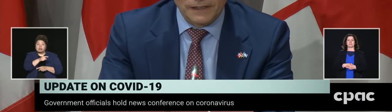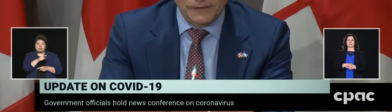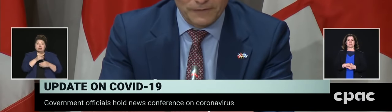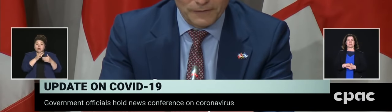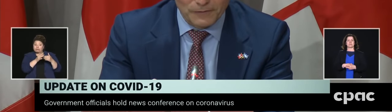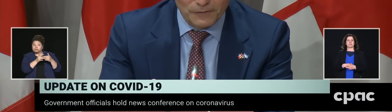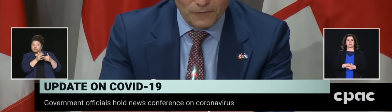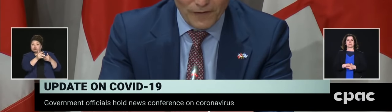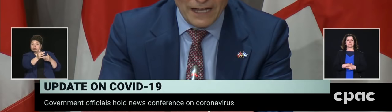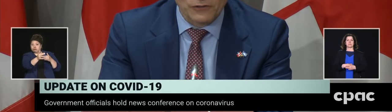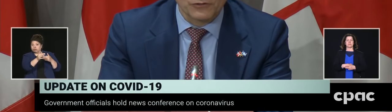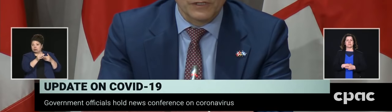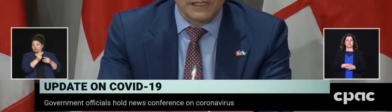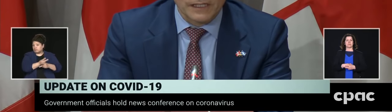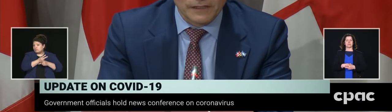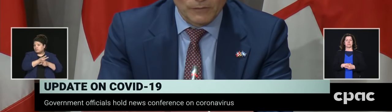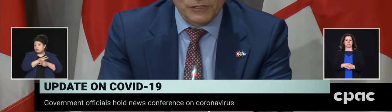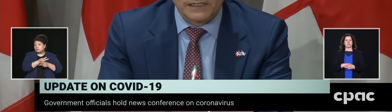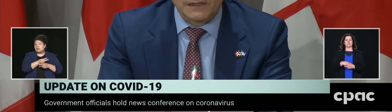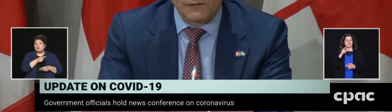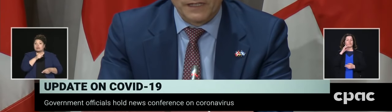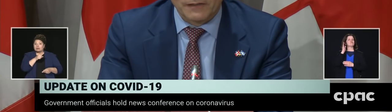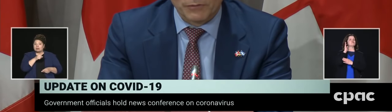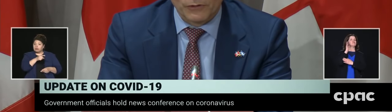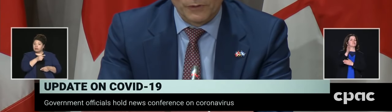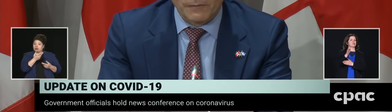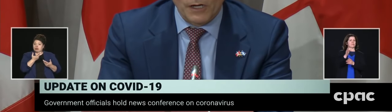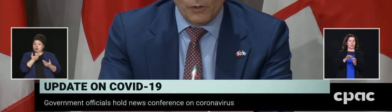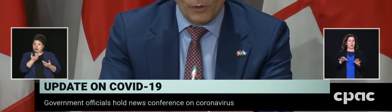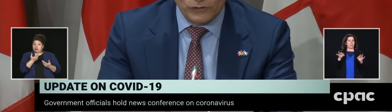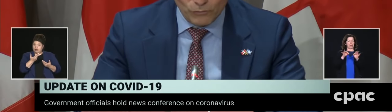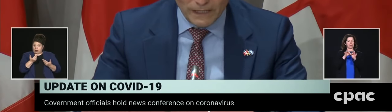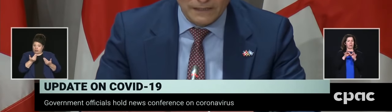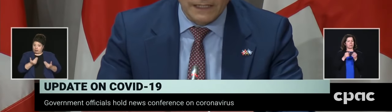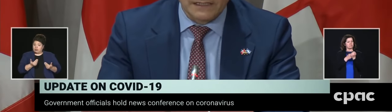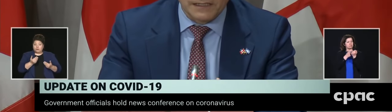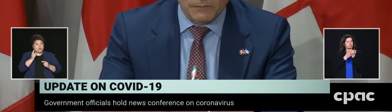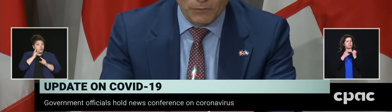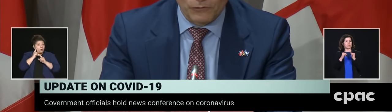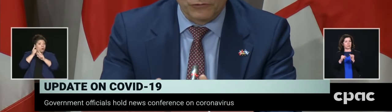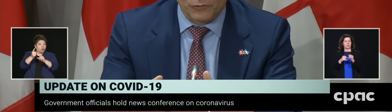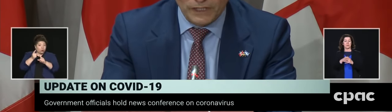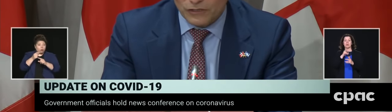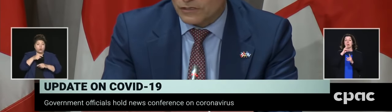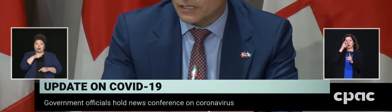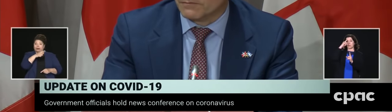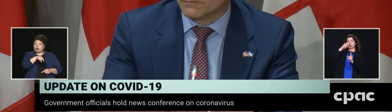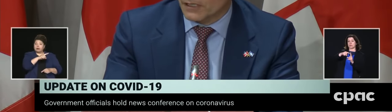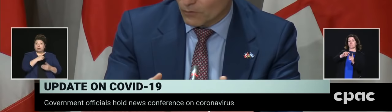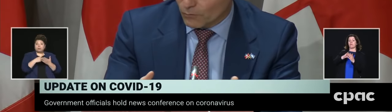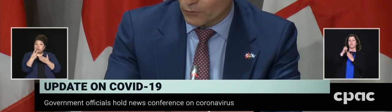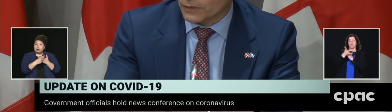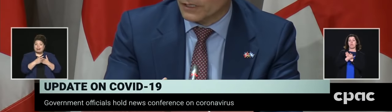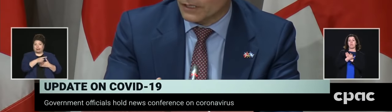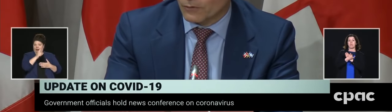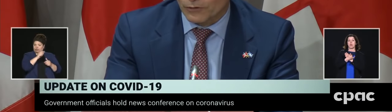the value and the objective of that program was to maintain the important relationship,